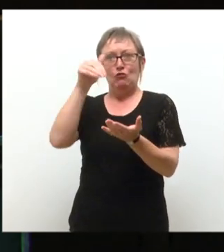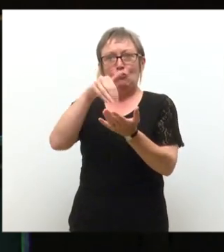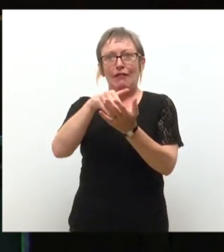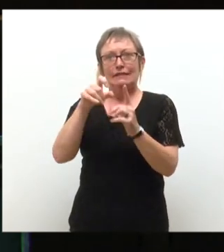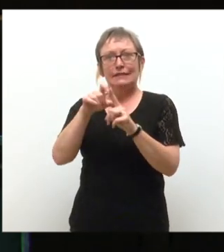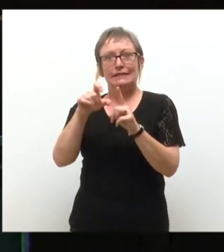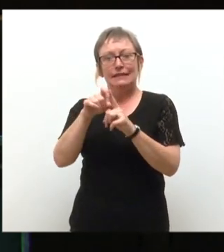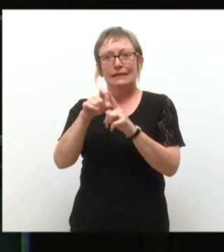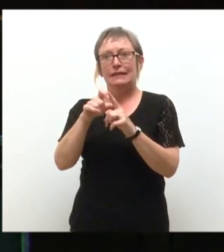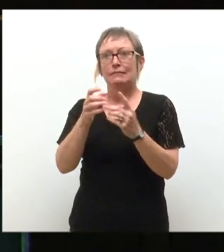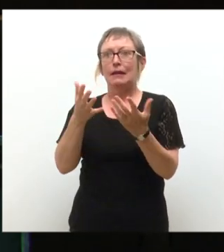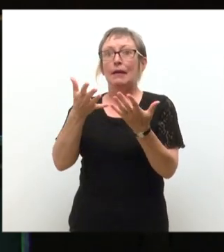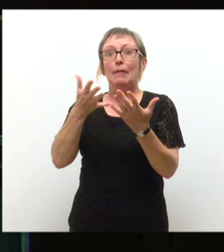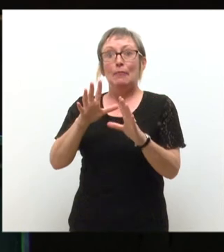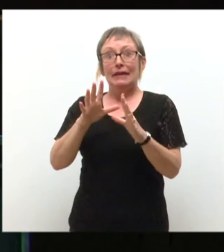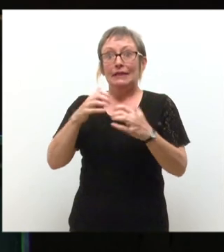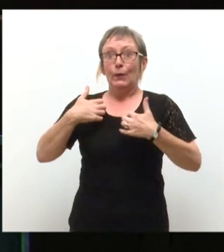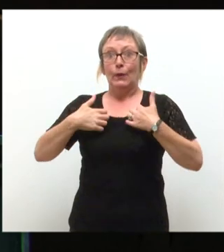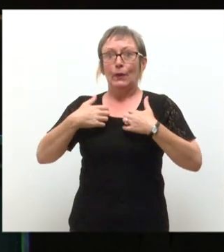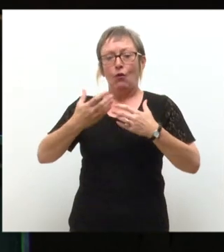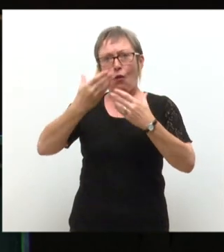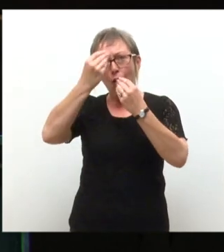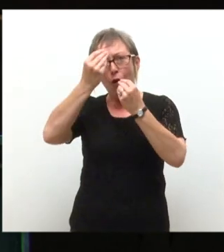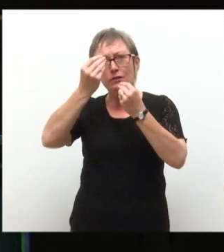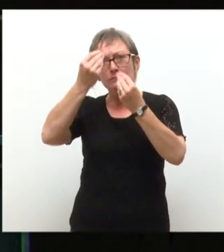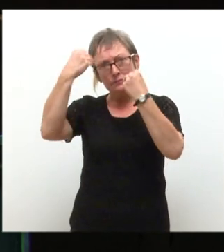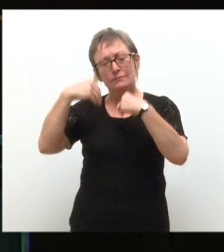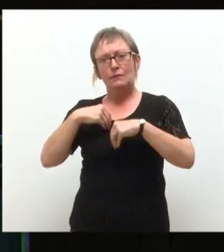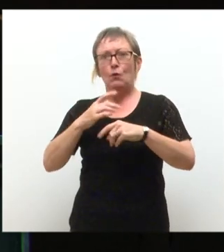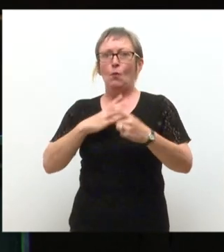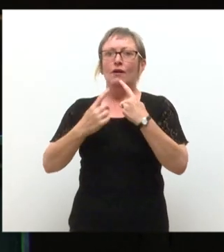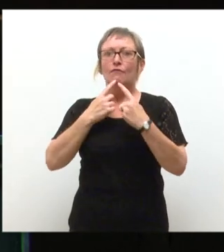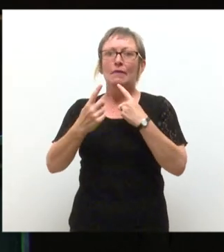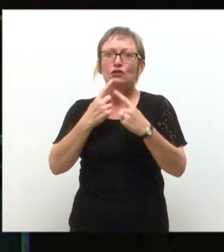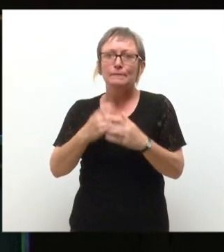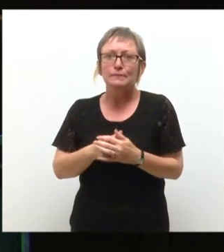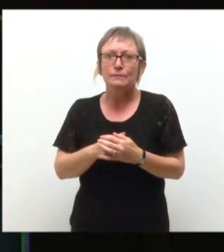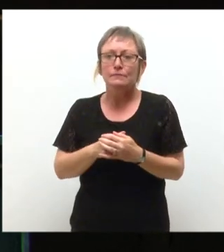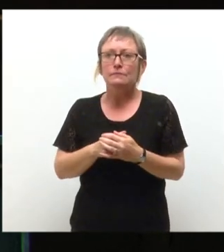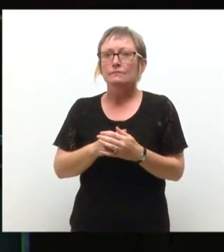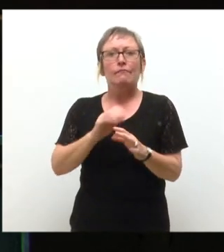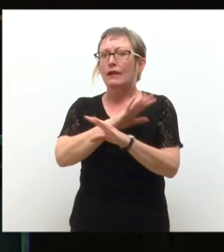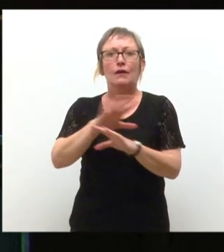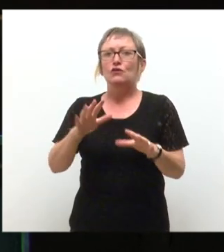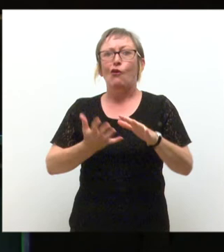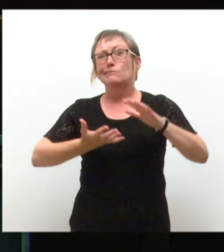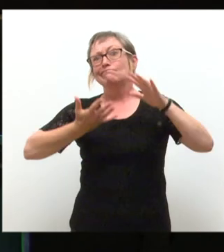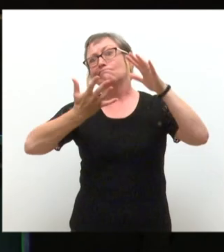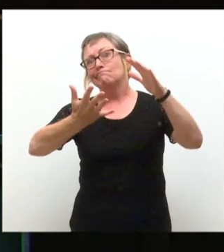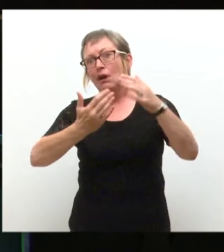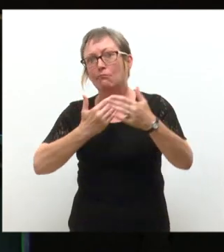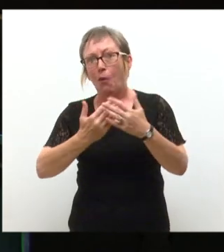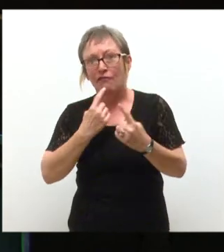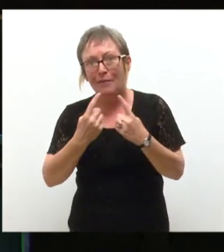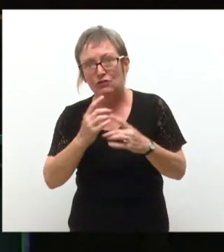obvious thirst for knowledge and your hunger for information, I am not going to swamp you with even more.